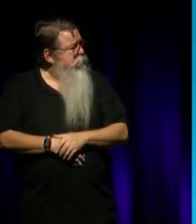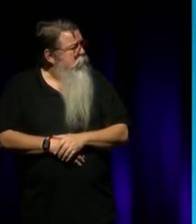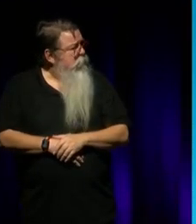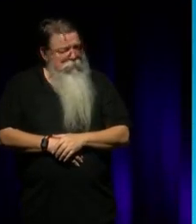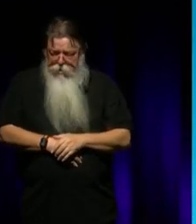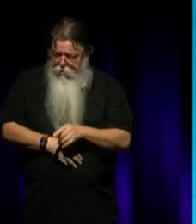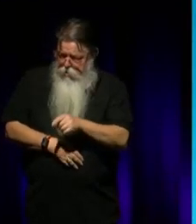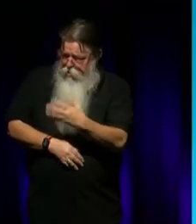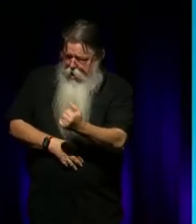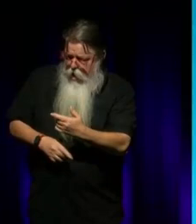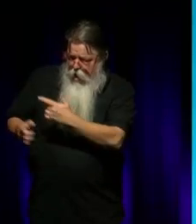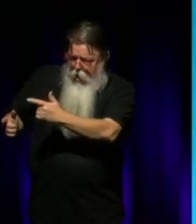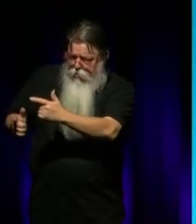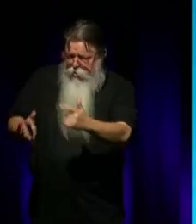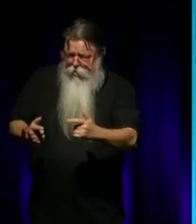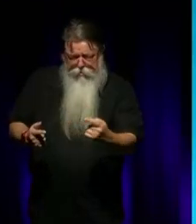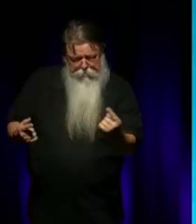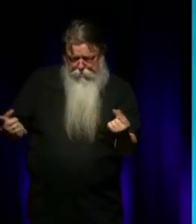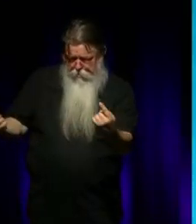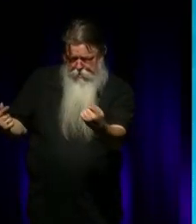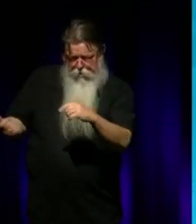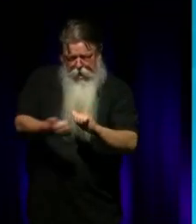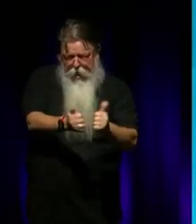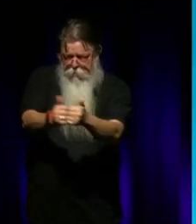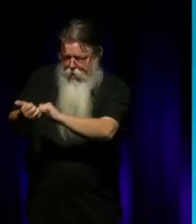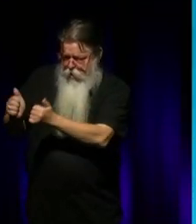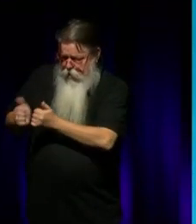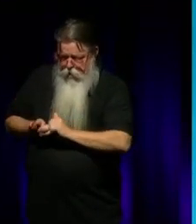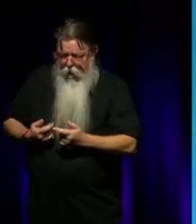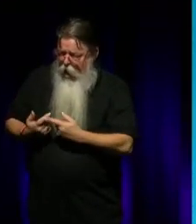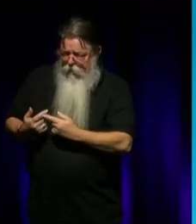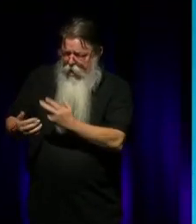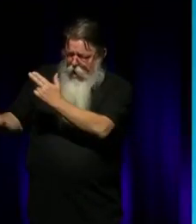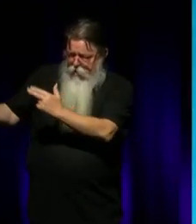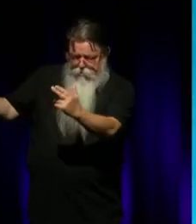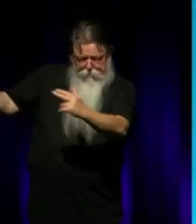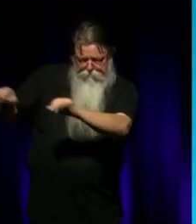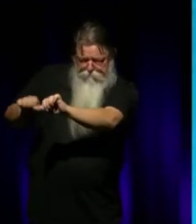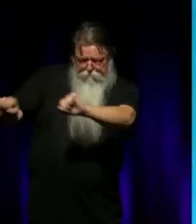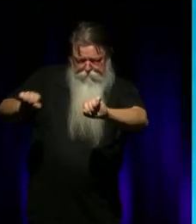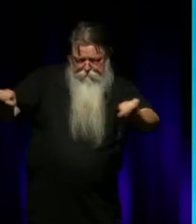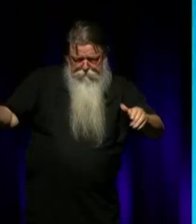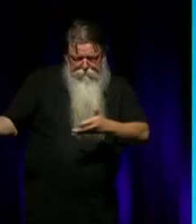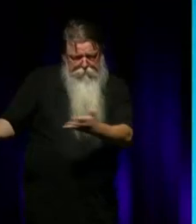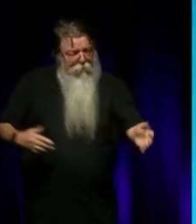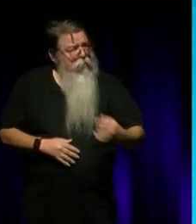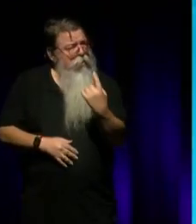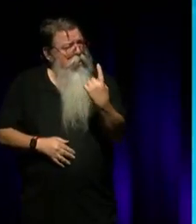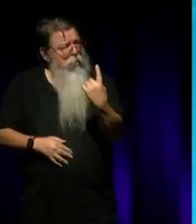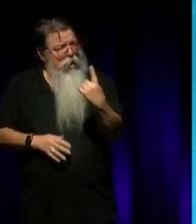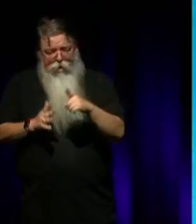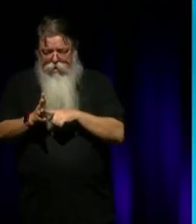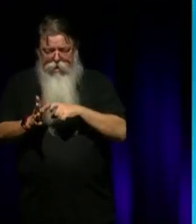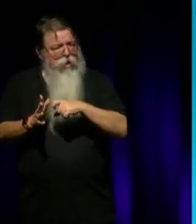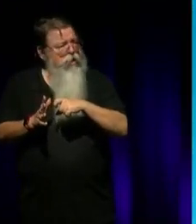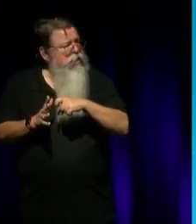amazing collaborators. Stellar artists in their own right. And one of those was Jakapura. You've